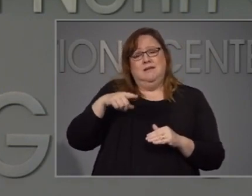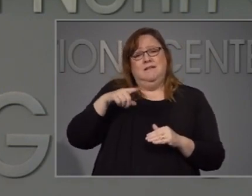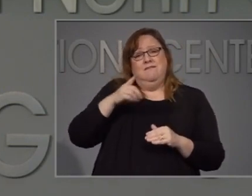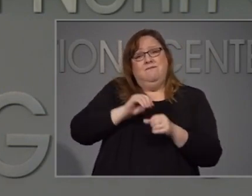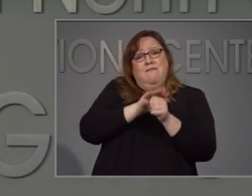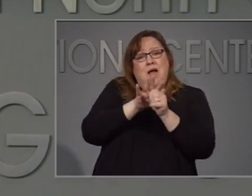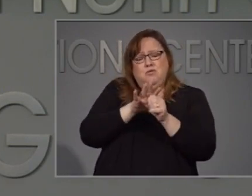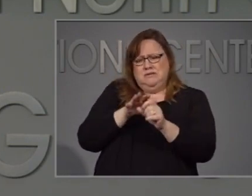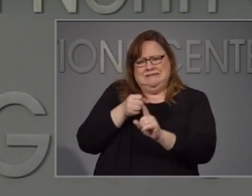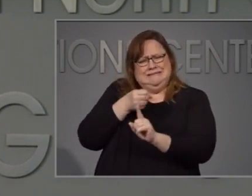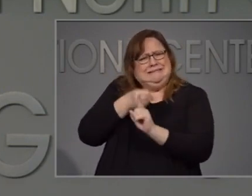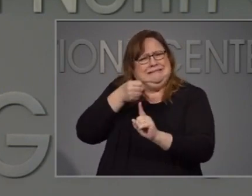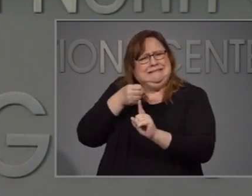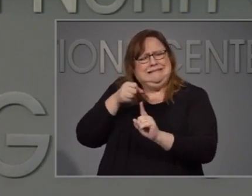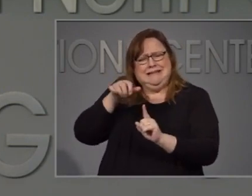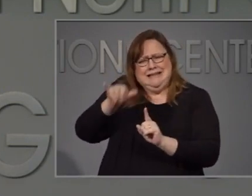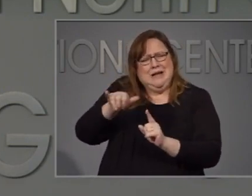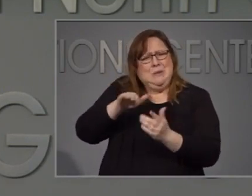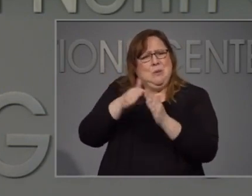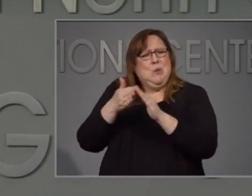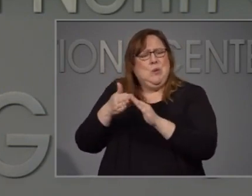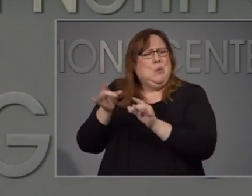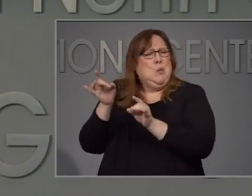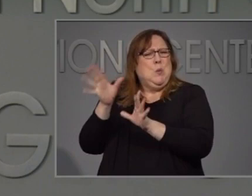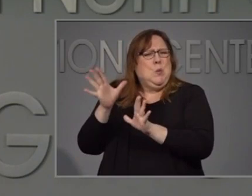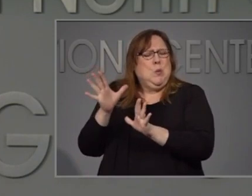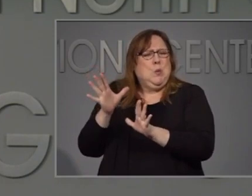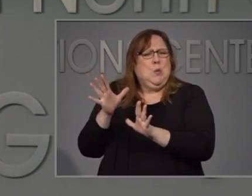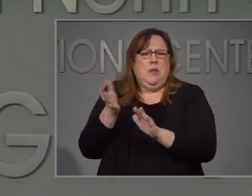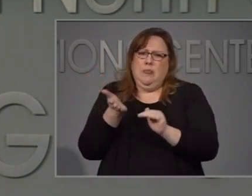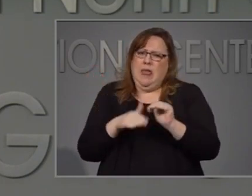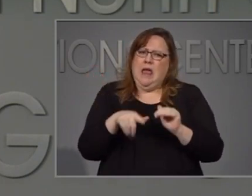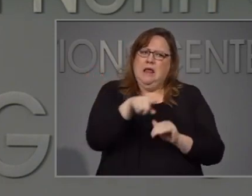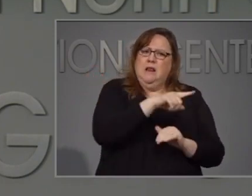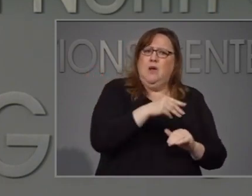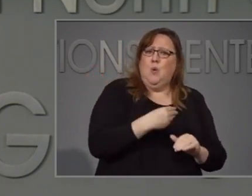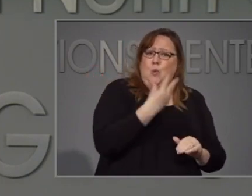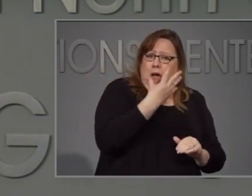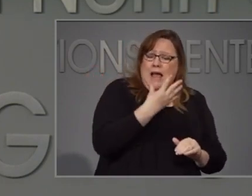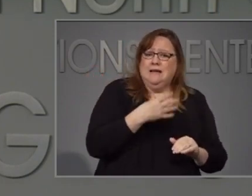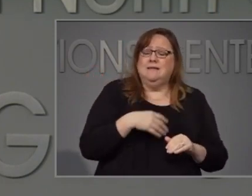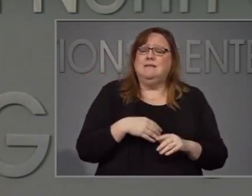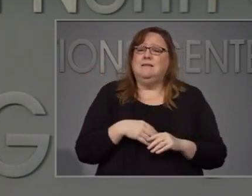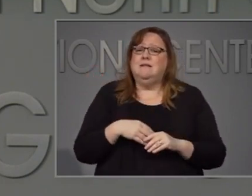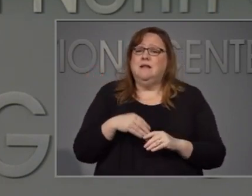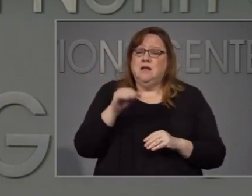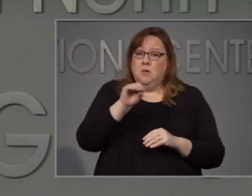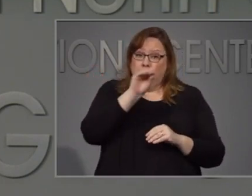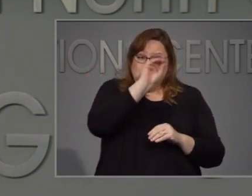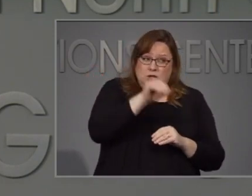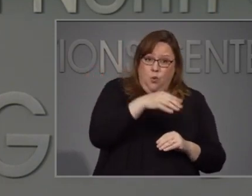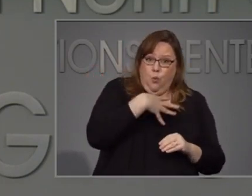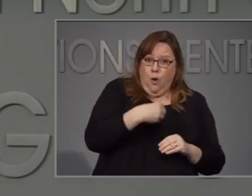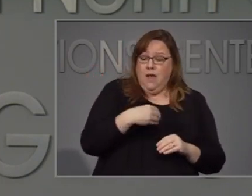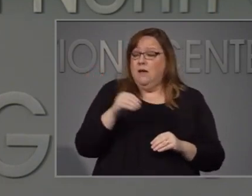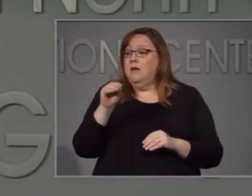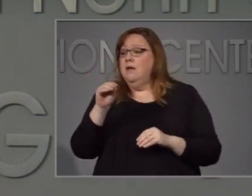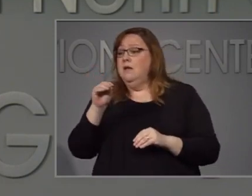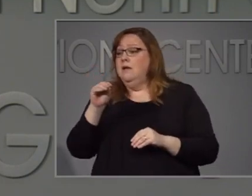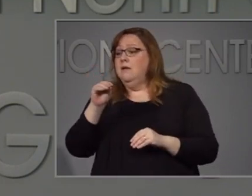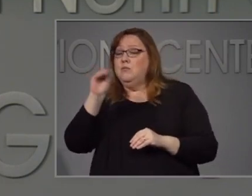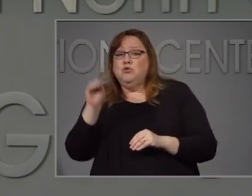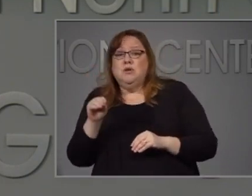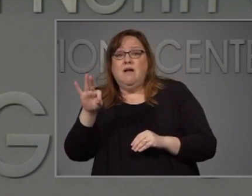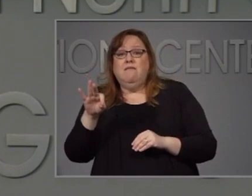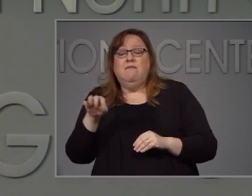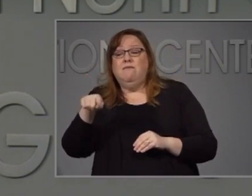disproportionate way than they are a percentage of the population. And it is part